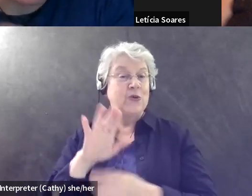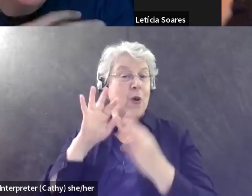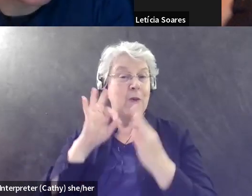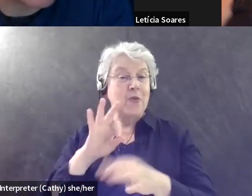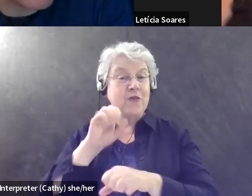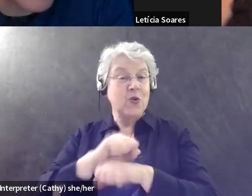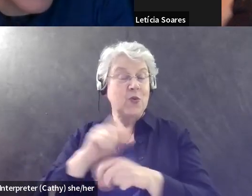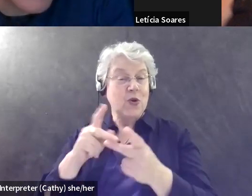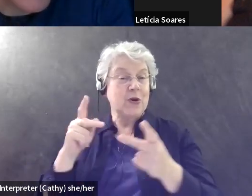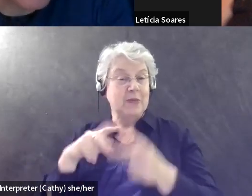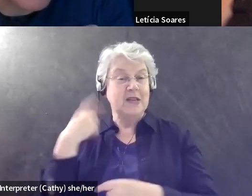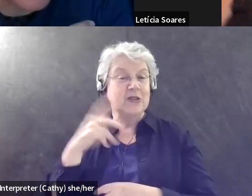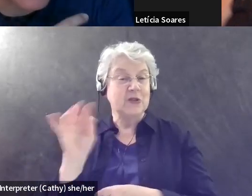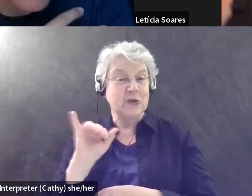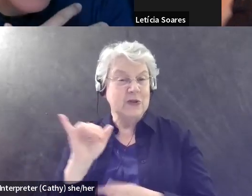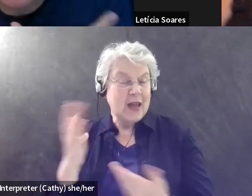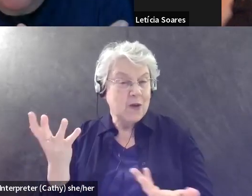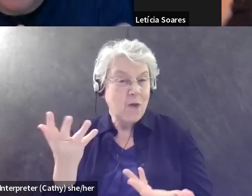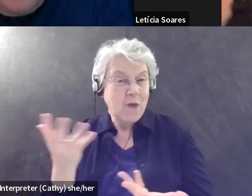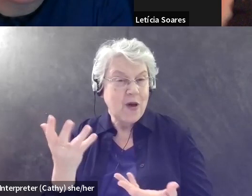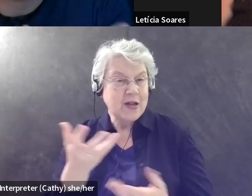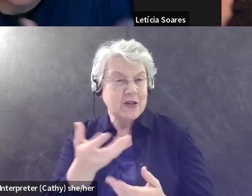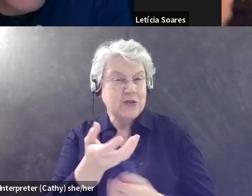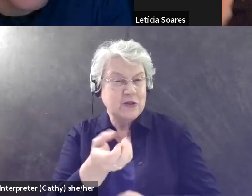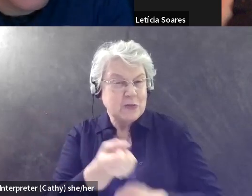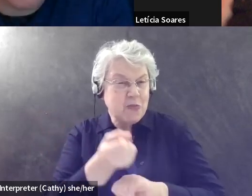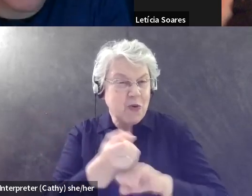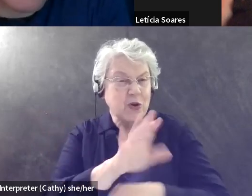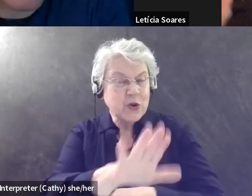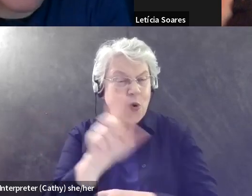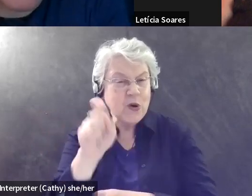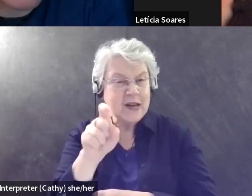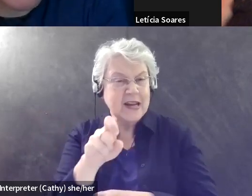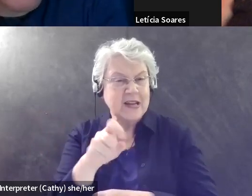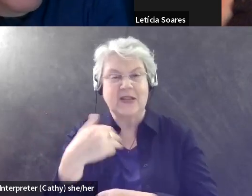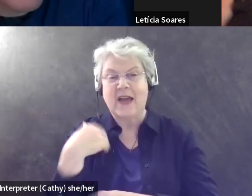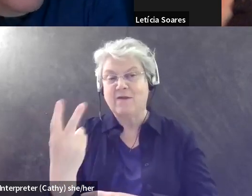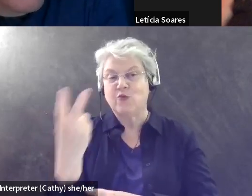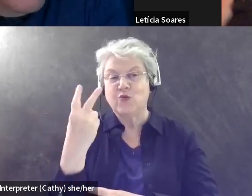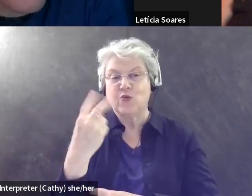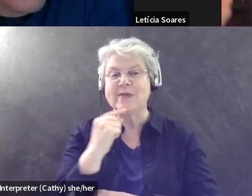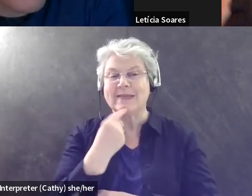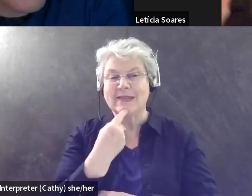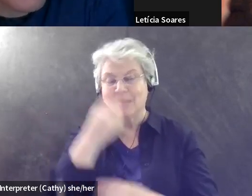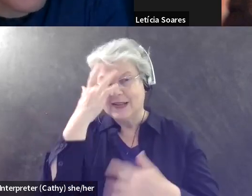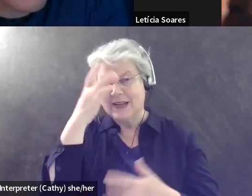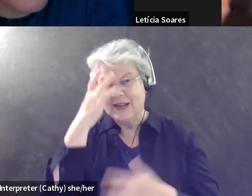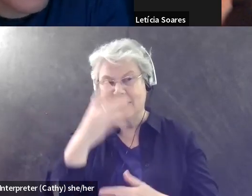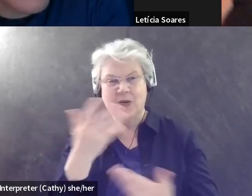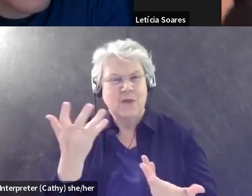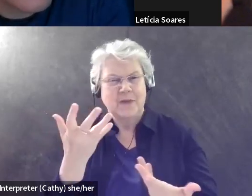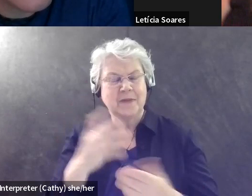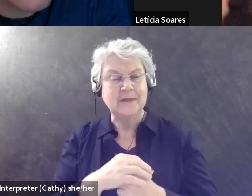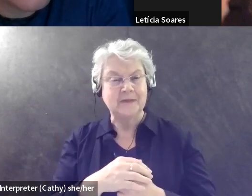look like supporting you, um, as an employee with two chronic illnesses? Yeah,